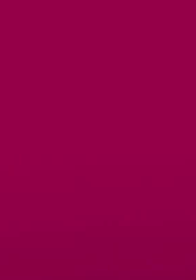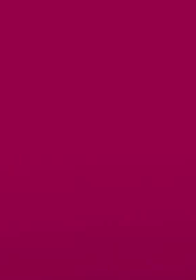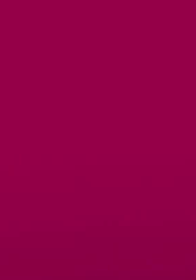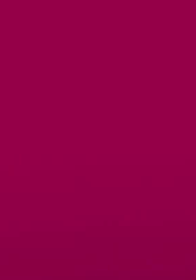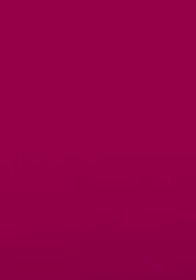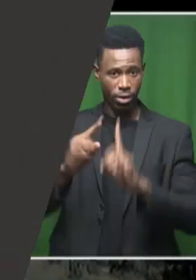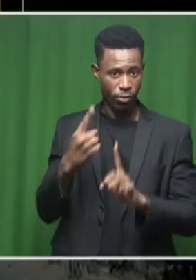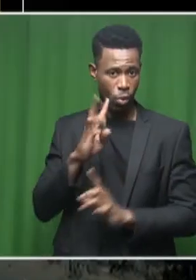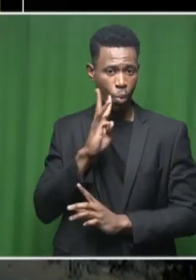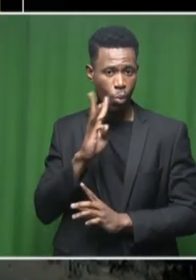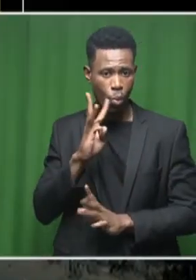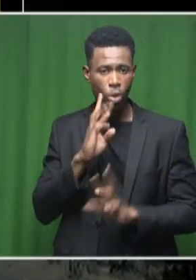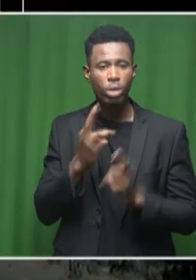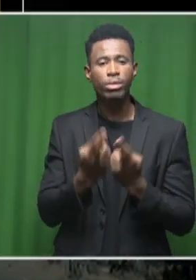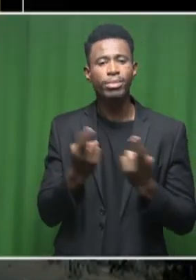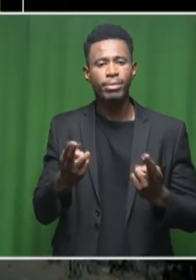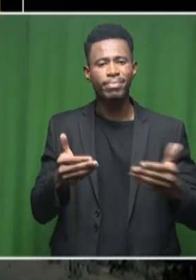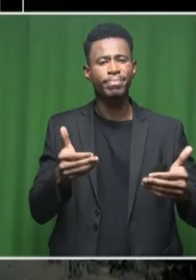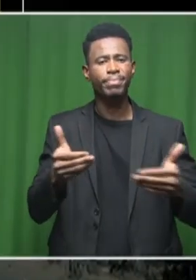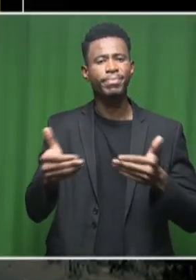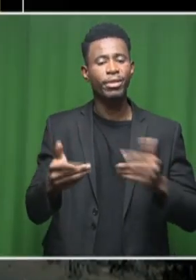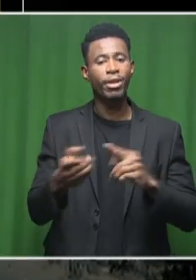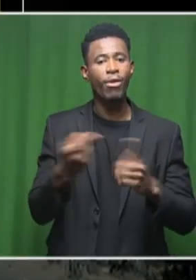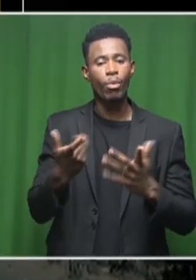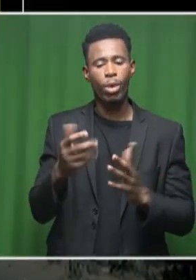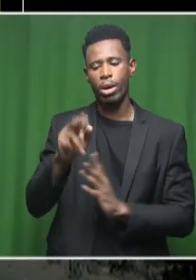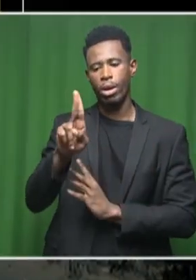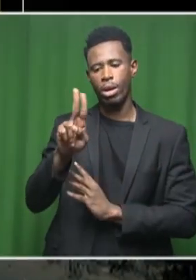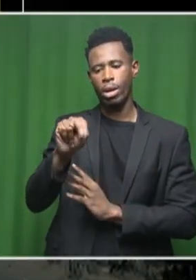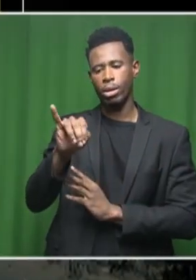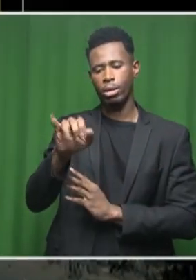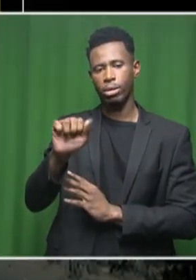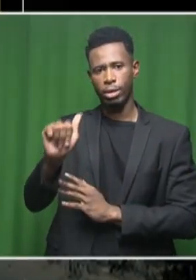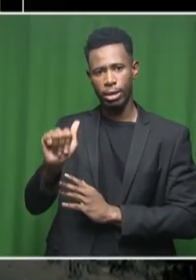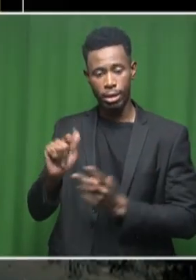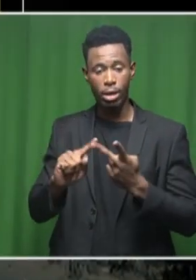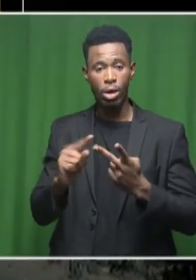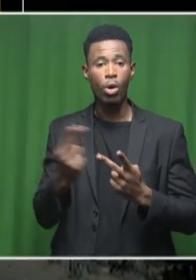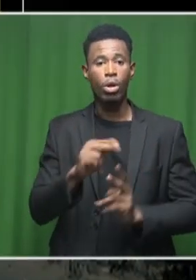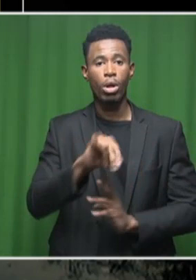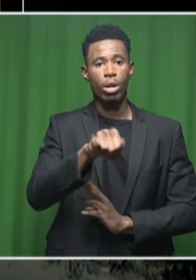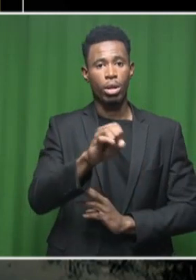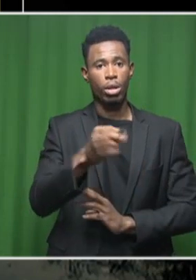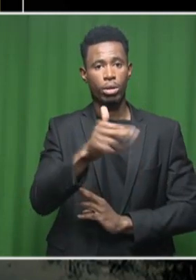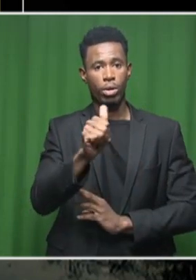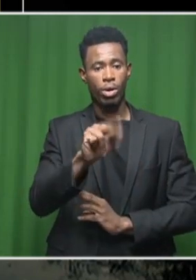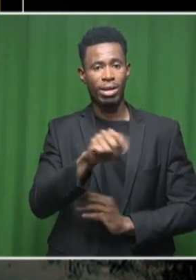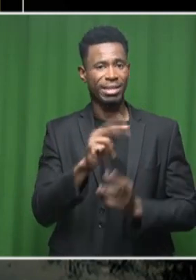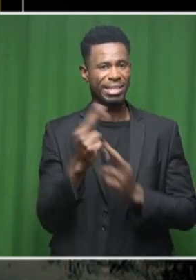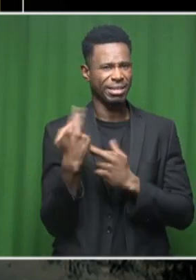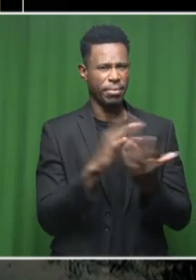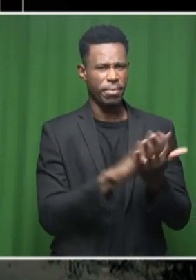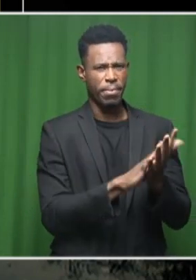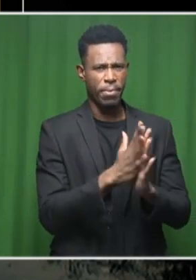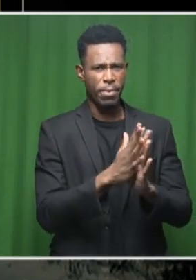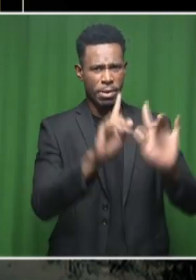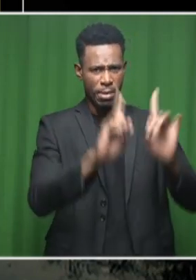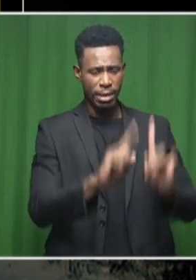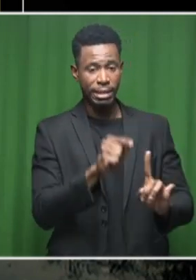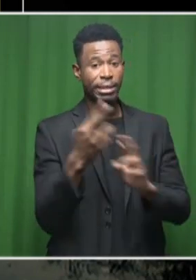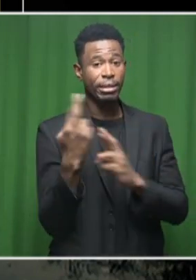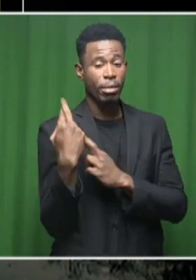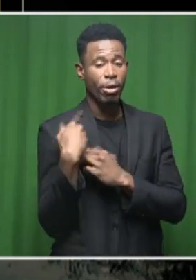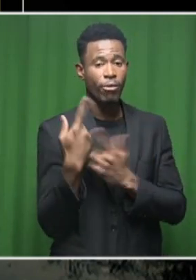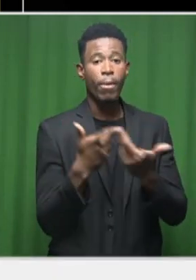Resource Management at the University of South Africa, and Johan Libber is a Disruption Specialist responsible for Partnership